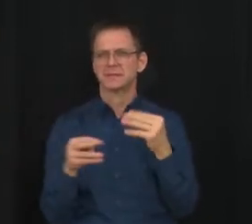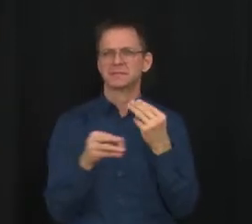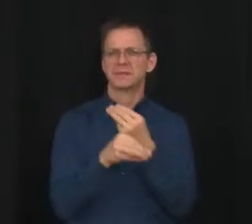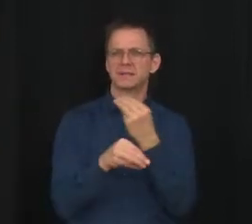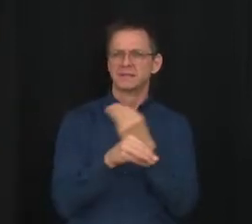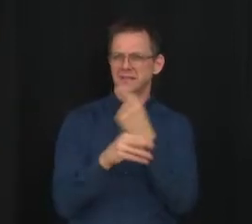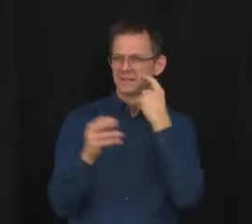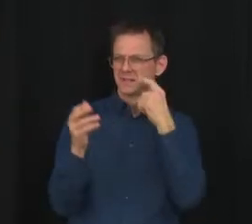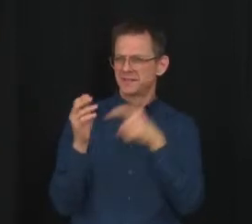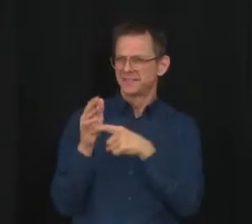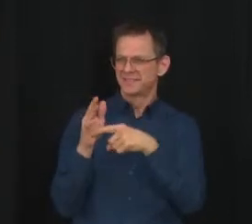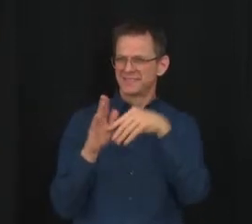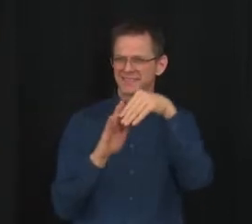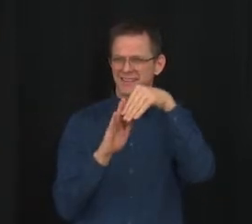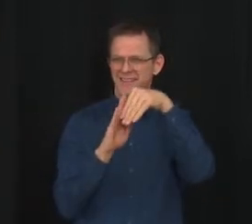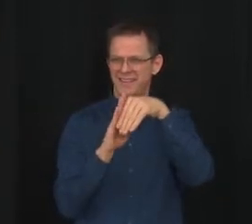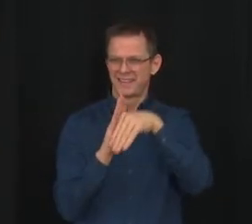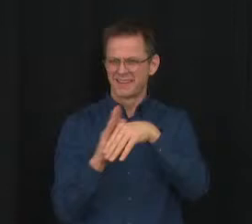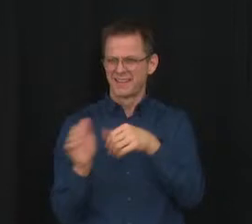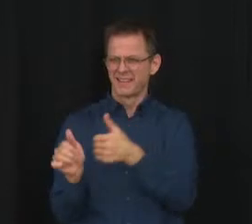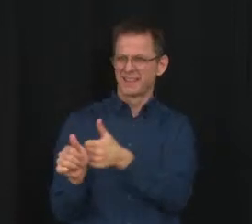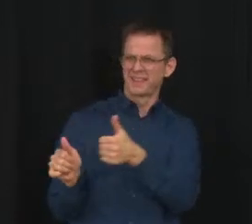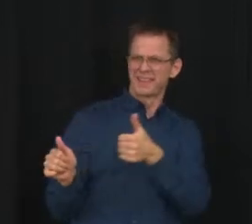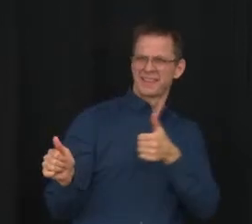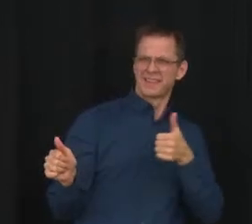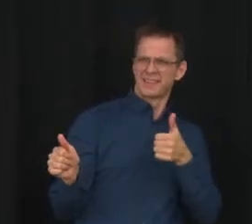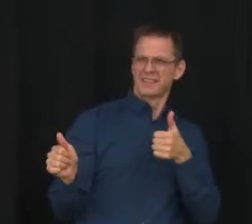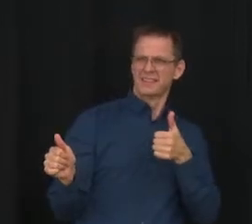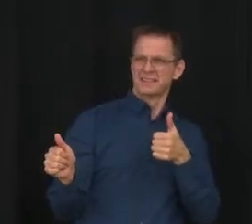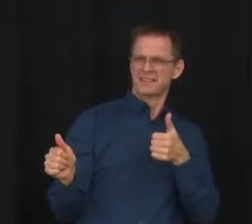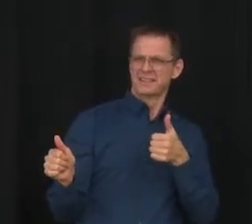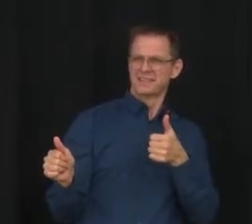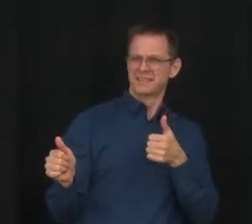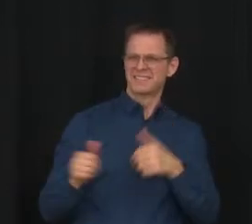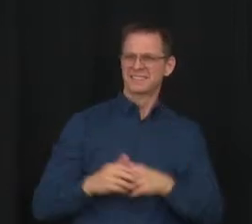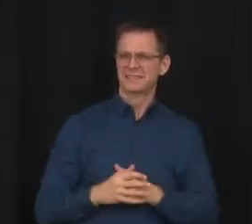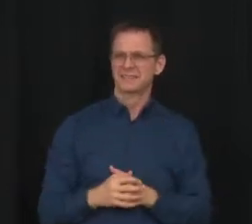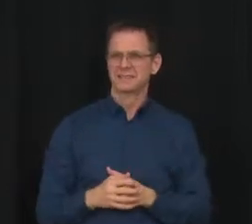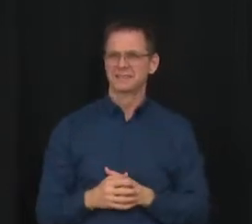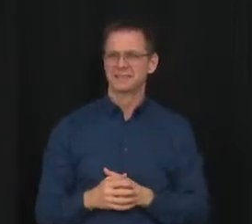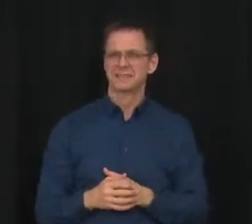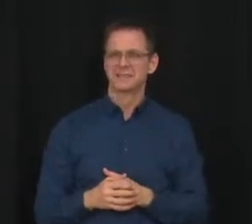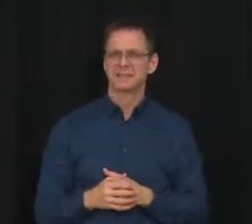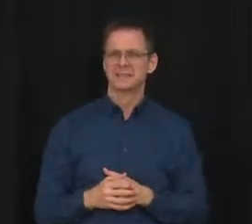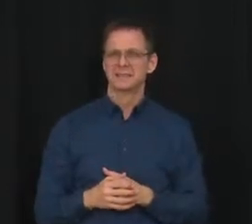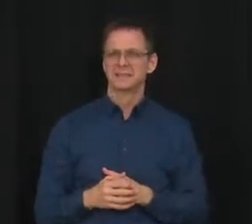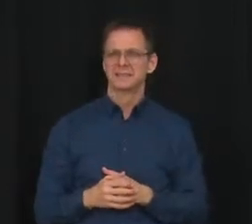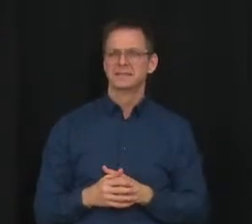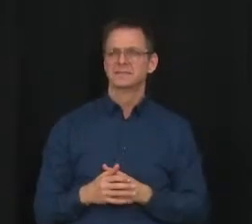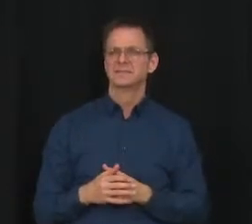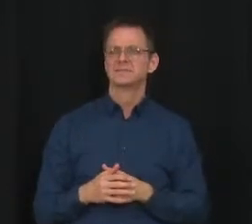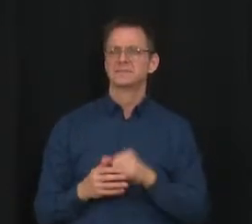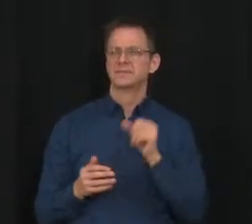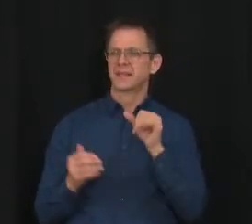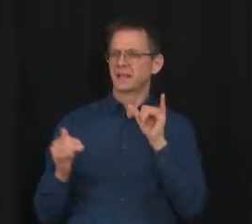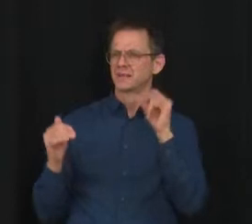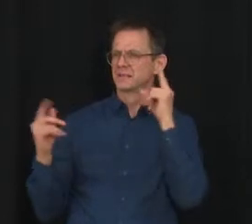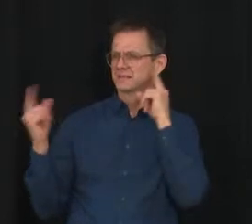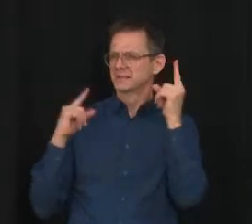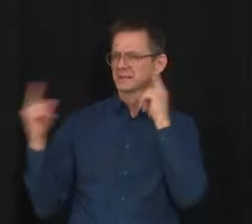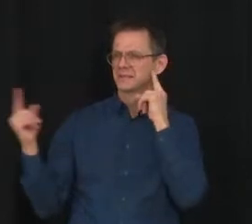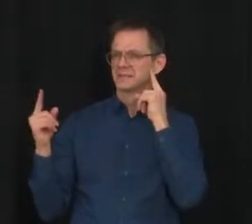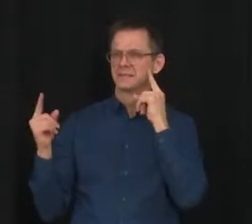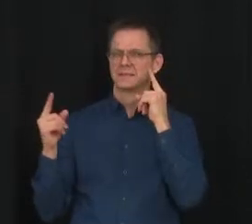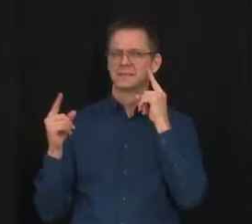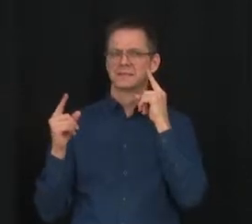suffer or fall behind? What we're hearing is that we are hearing from school authorities that there has been